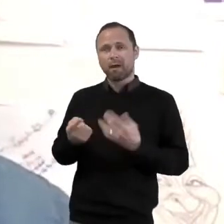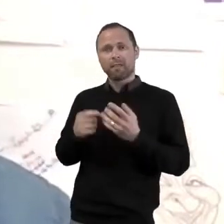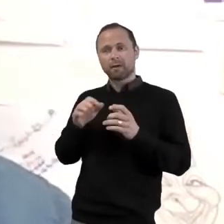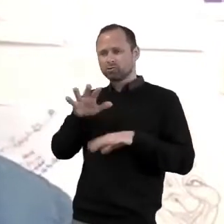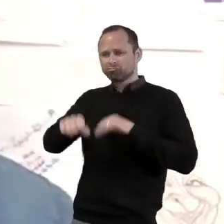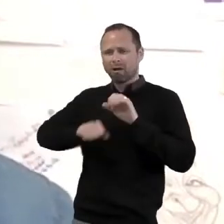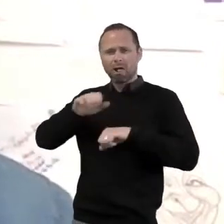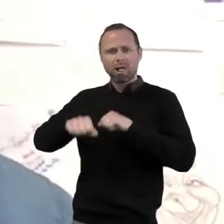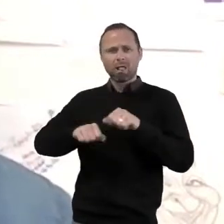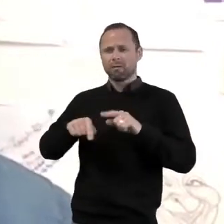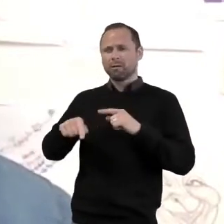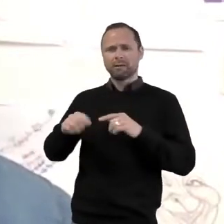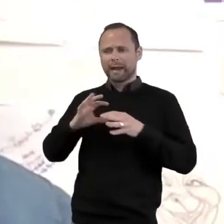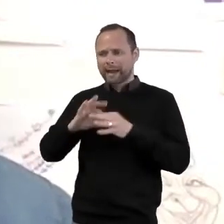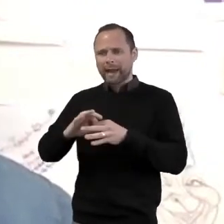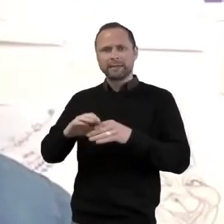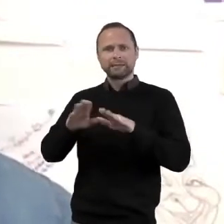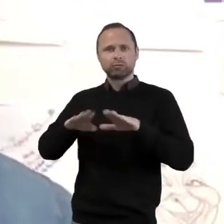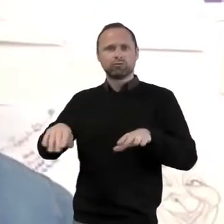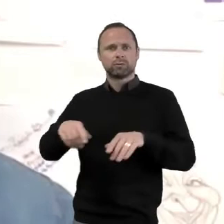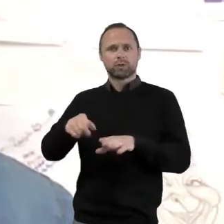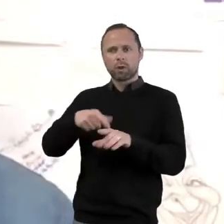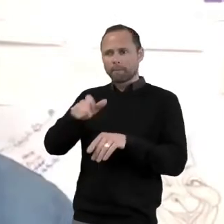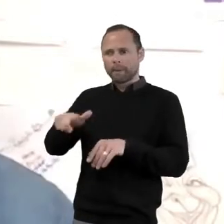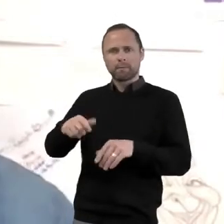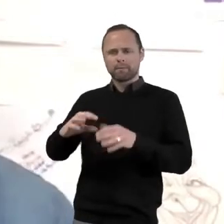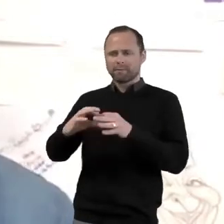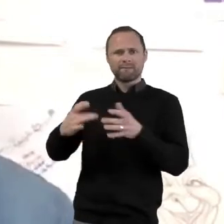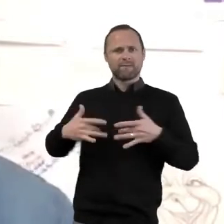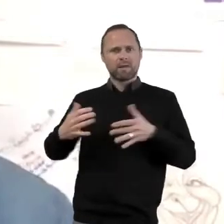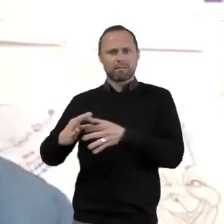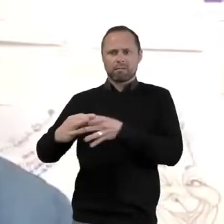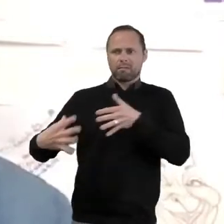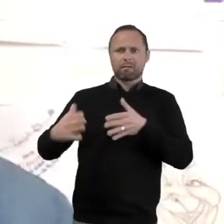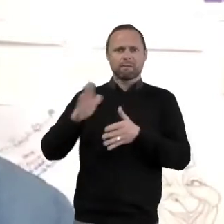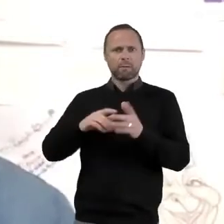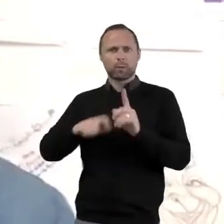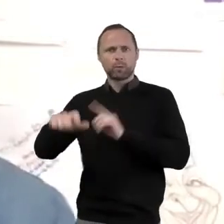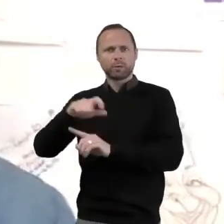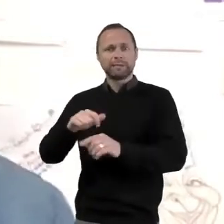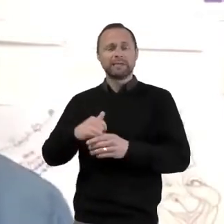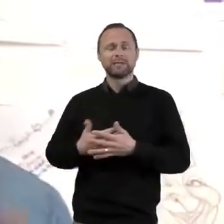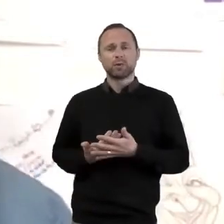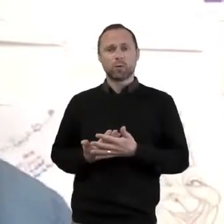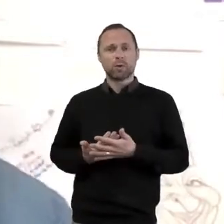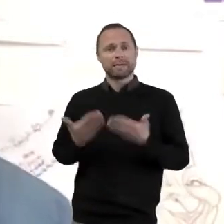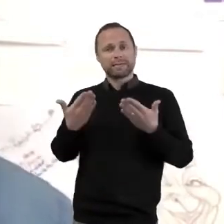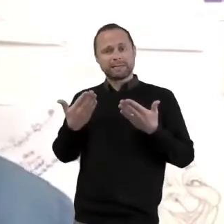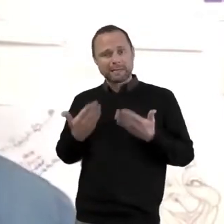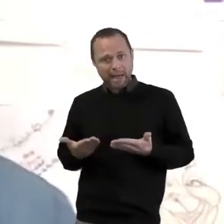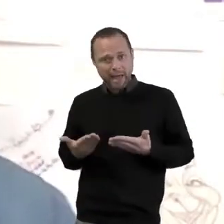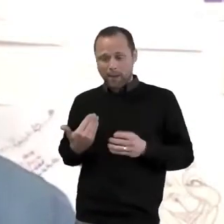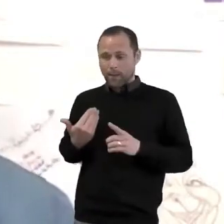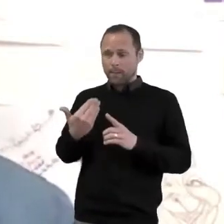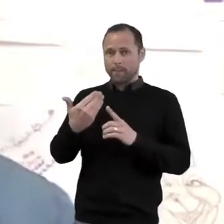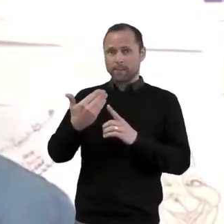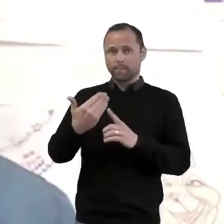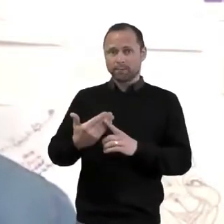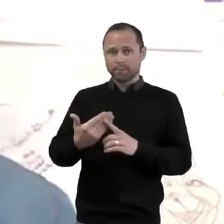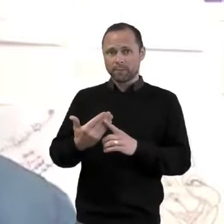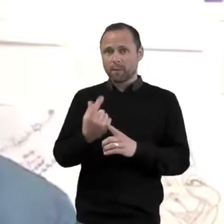children, youth and families. And we are now at the point of a potential crisis